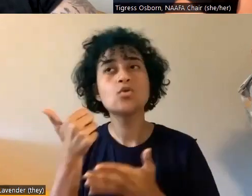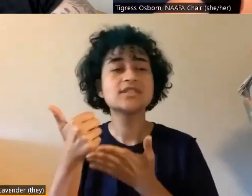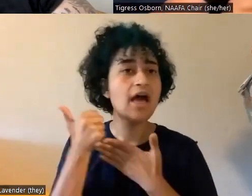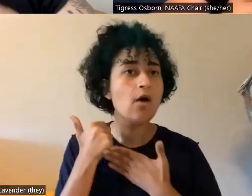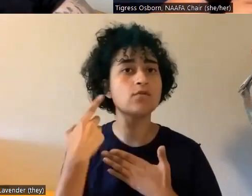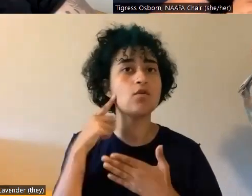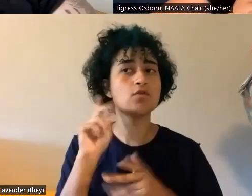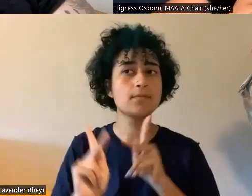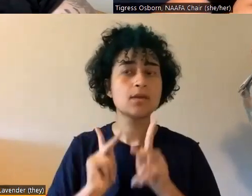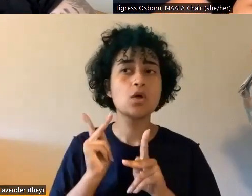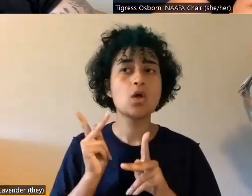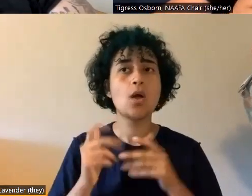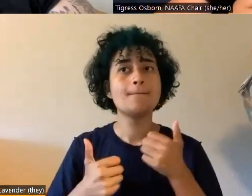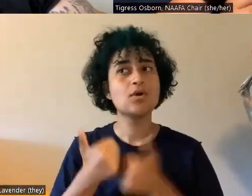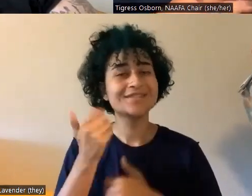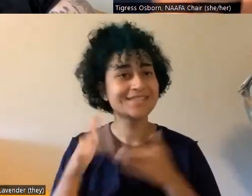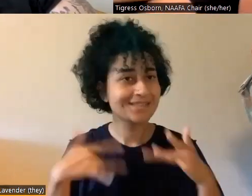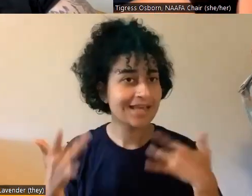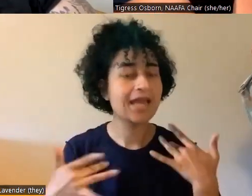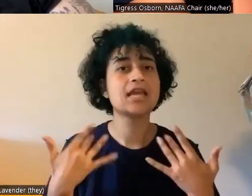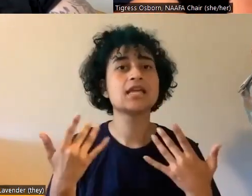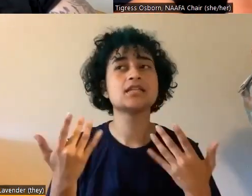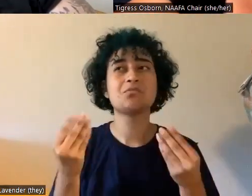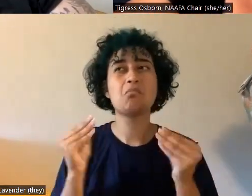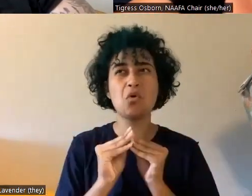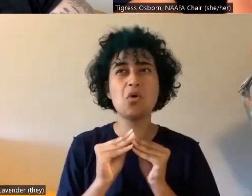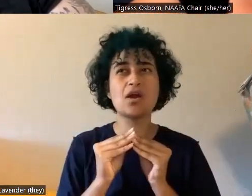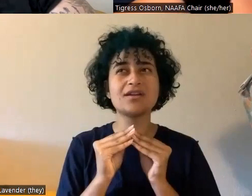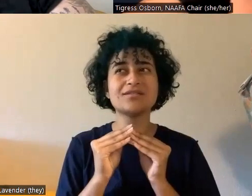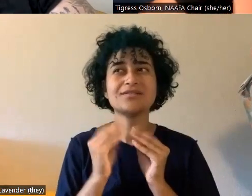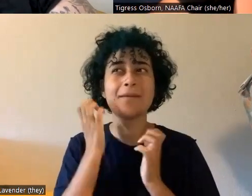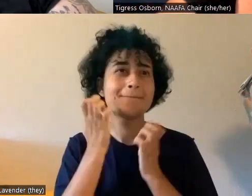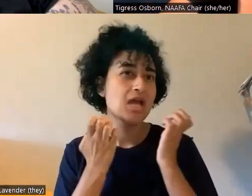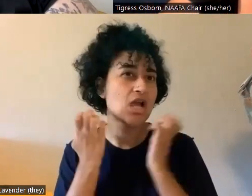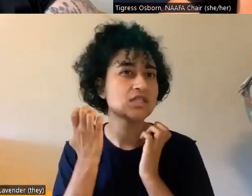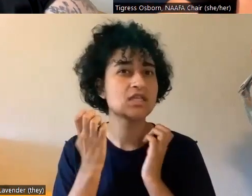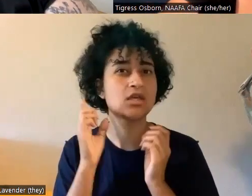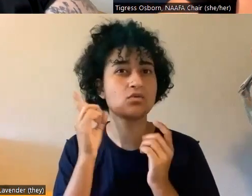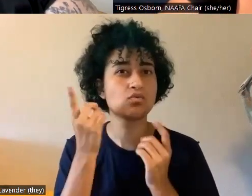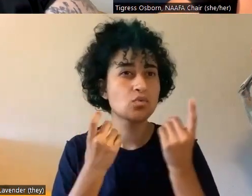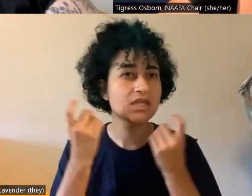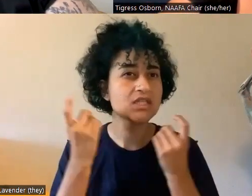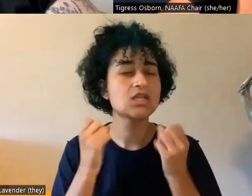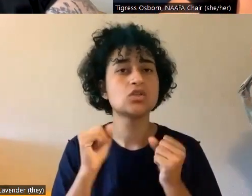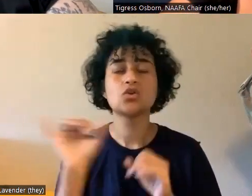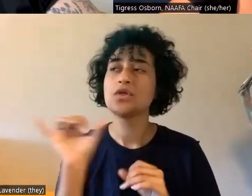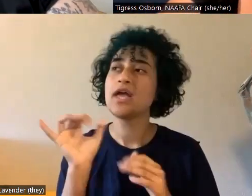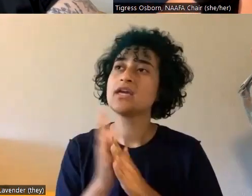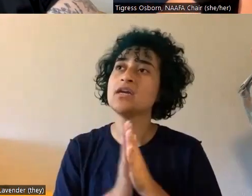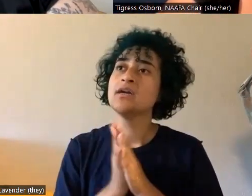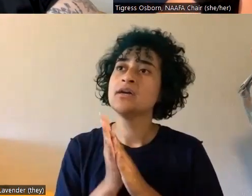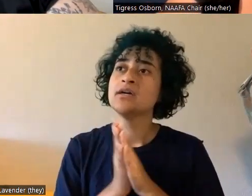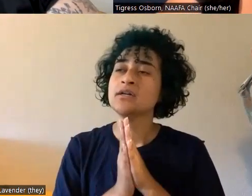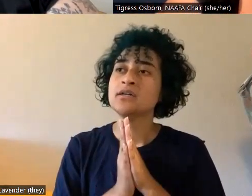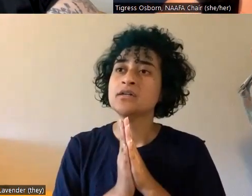folks and are most exciting is some of the more embarrassing questions. So like, um, um,